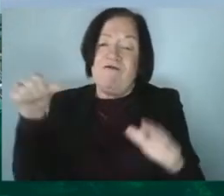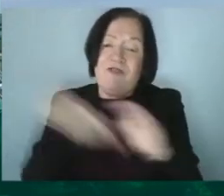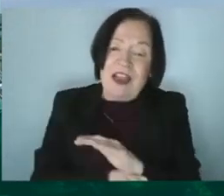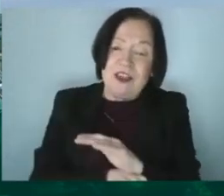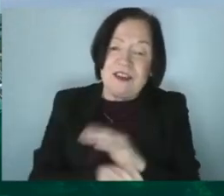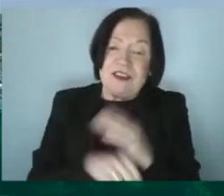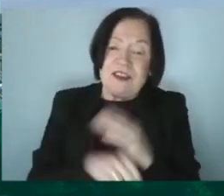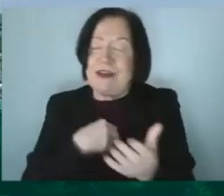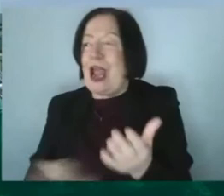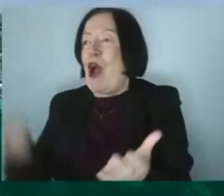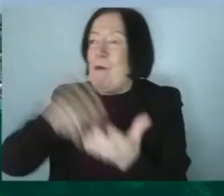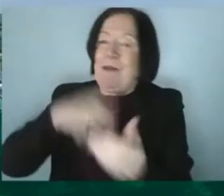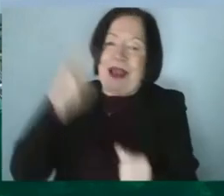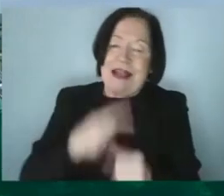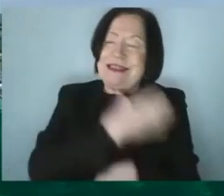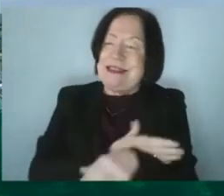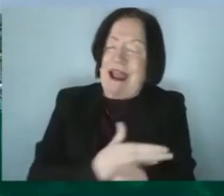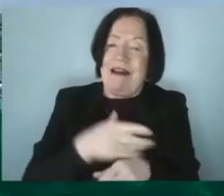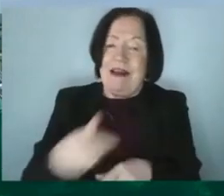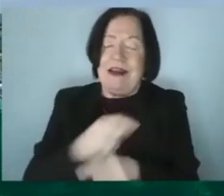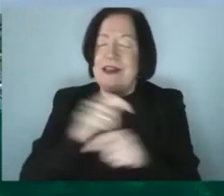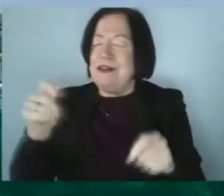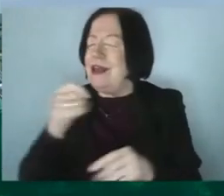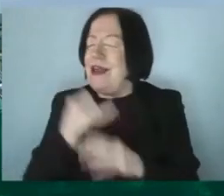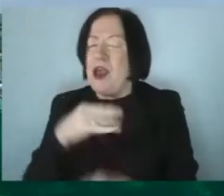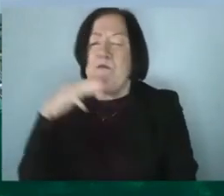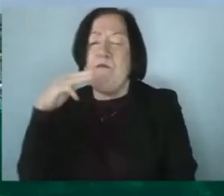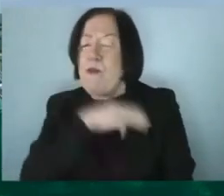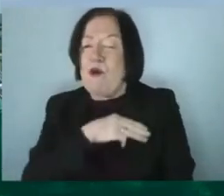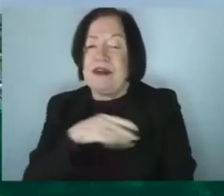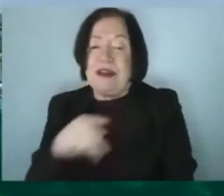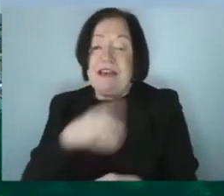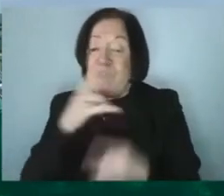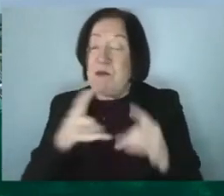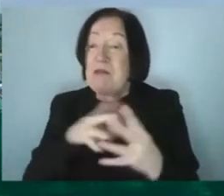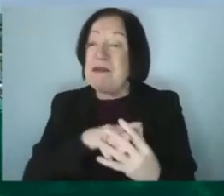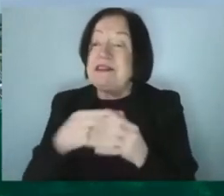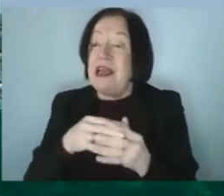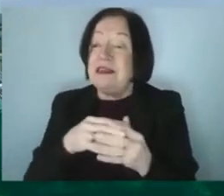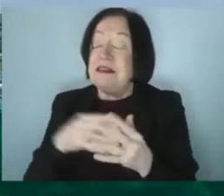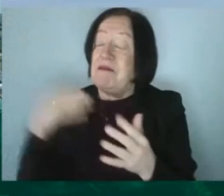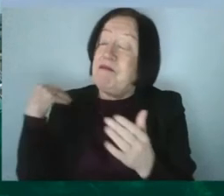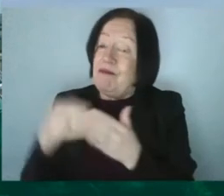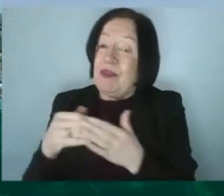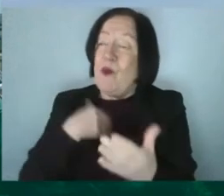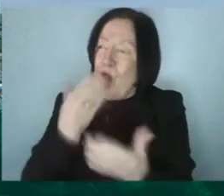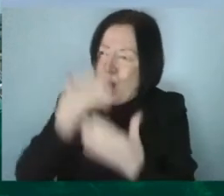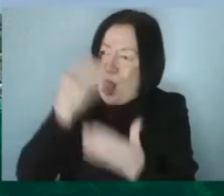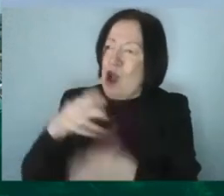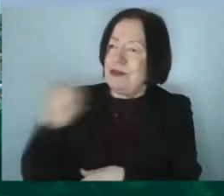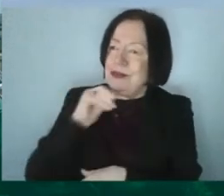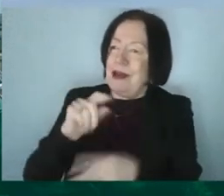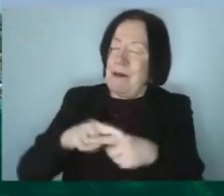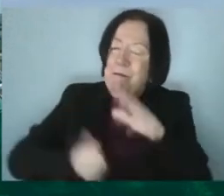pick yourself up and get normal this is too important and and even if we make mistakes along the along the way we must learn by it and build